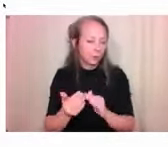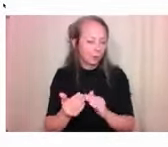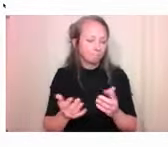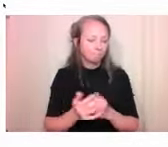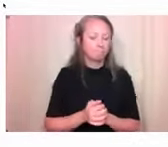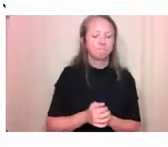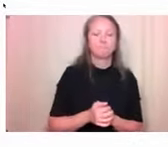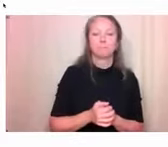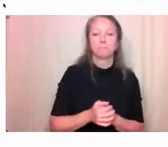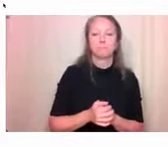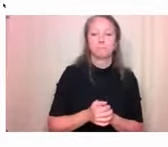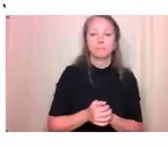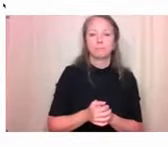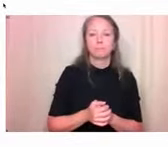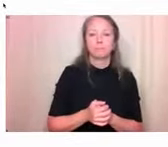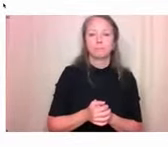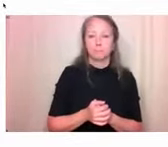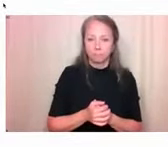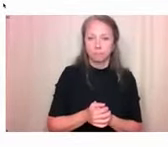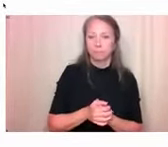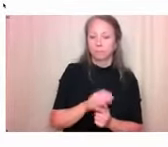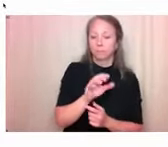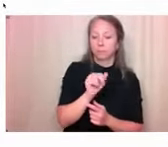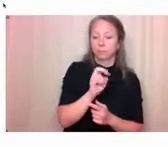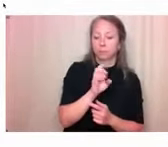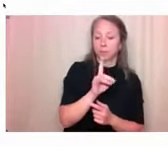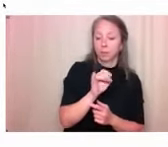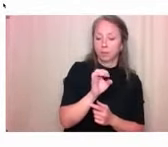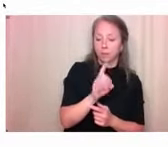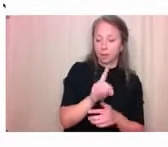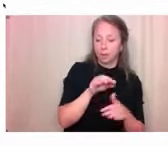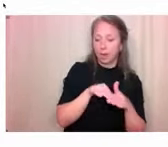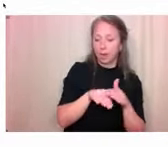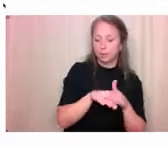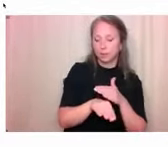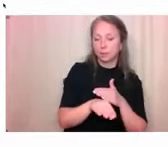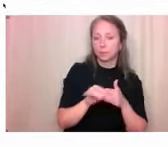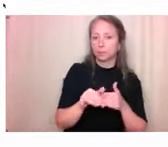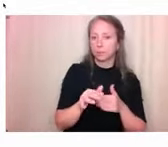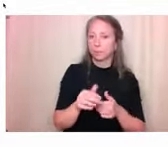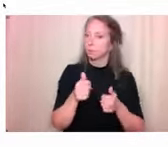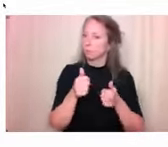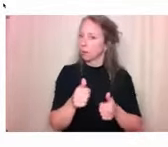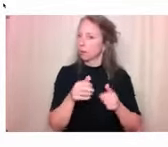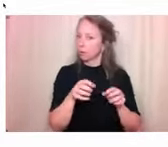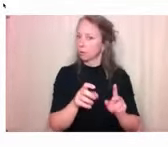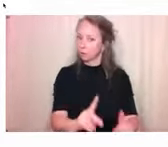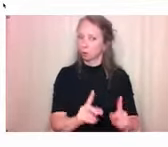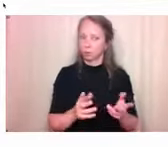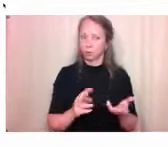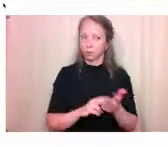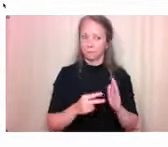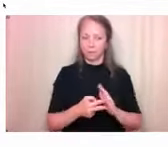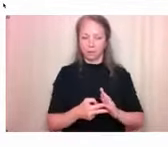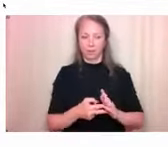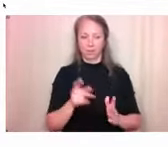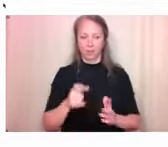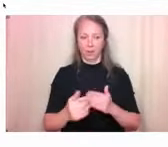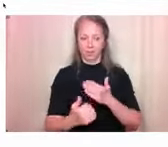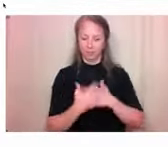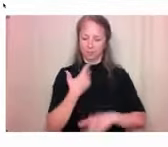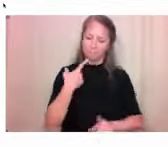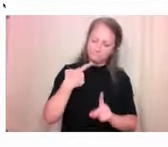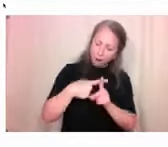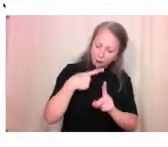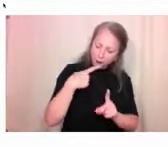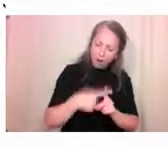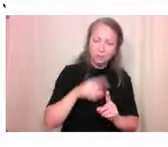the candid acts as a great opportunity to highlight the successes too. Like what's, what's really great in your community. What enables accessibility for